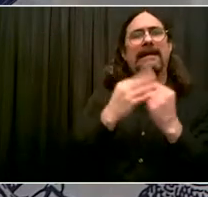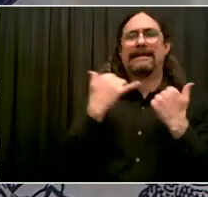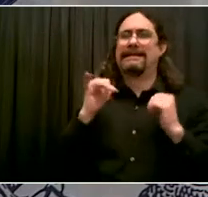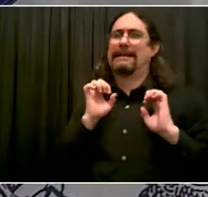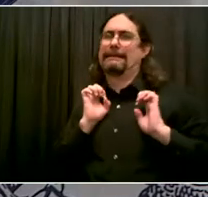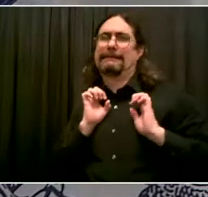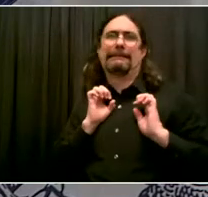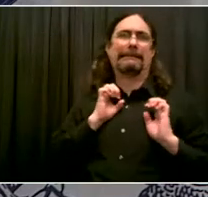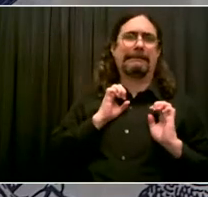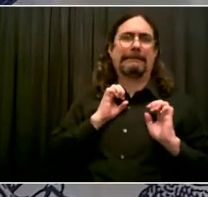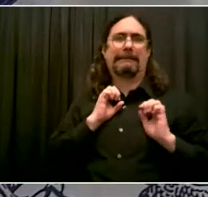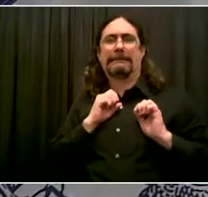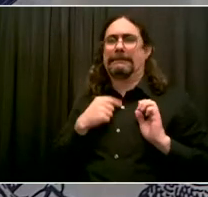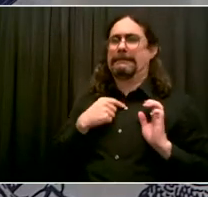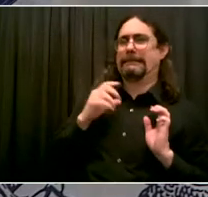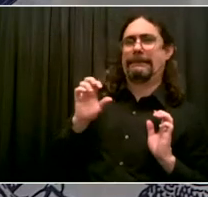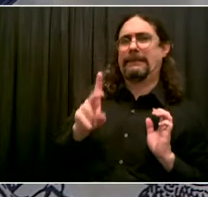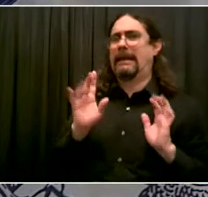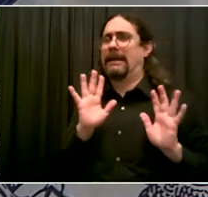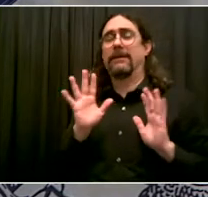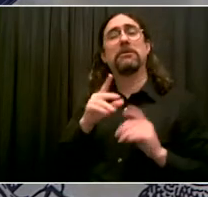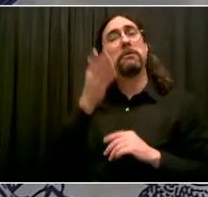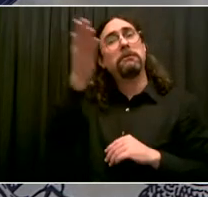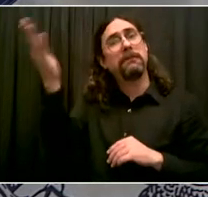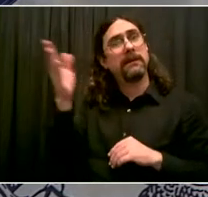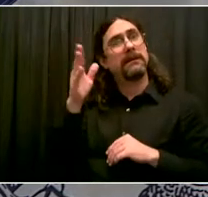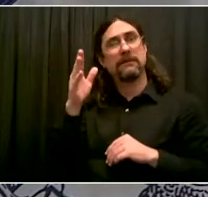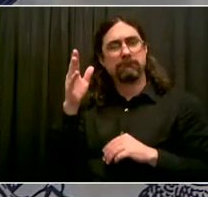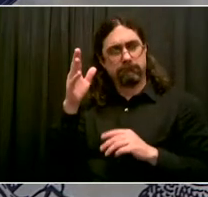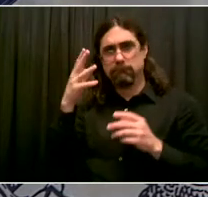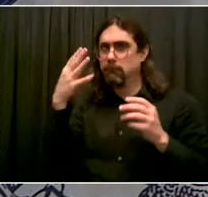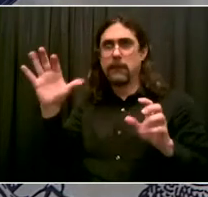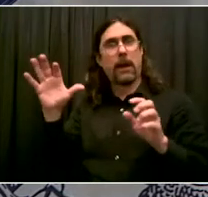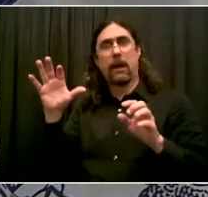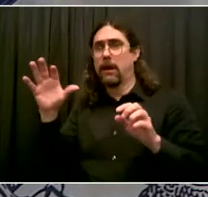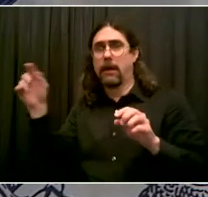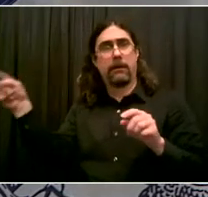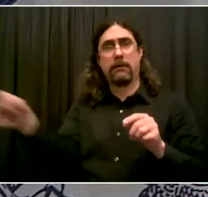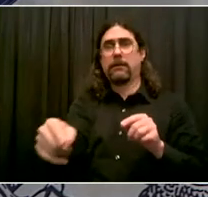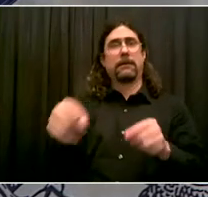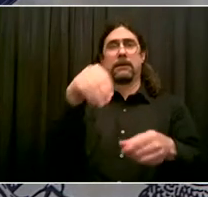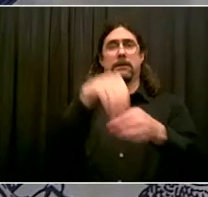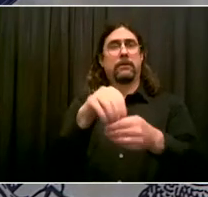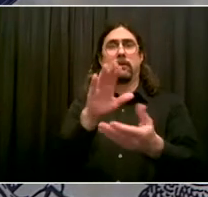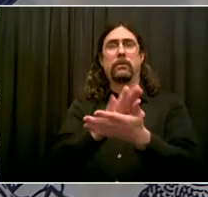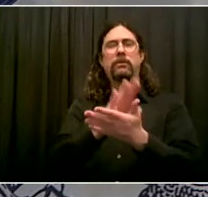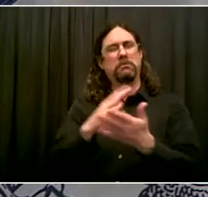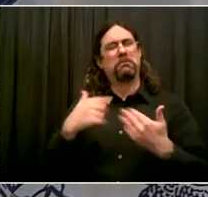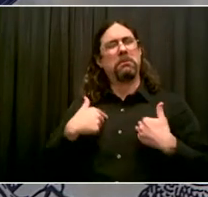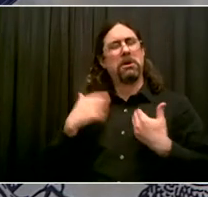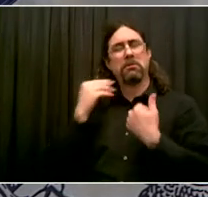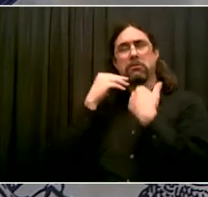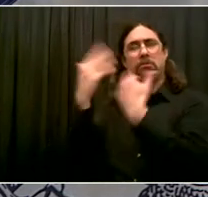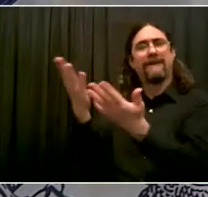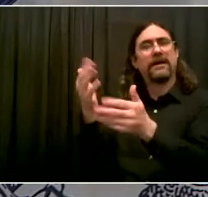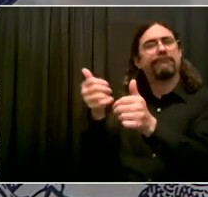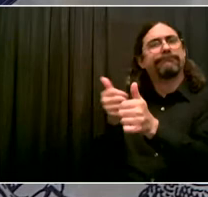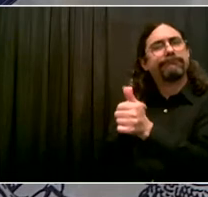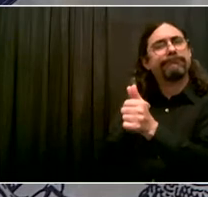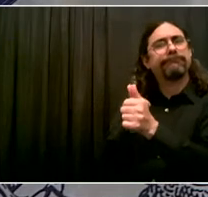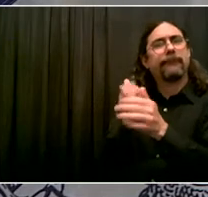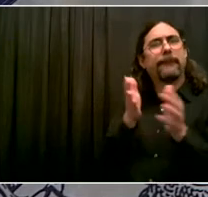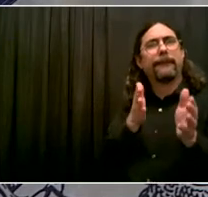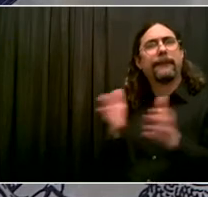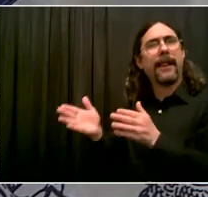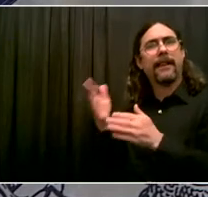the possibility that the CDC will change the standard. If there is a change from six feet to three feet, for example,